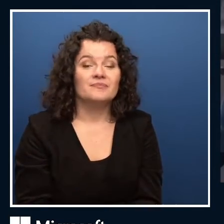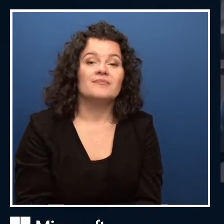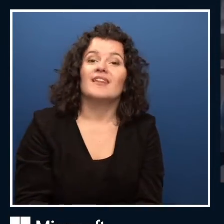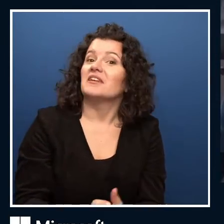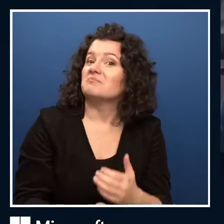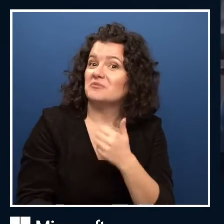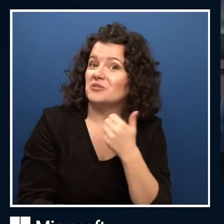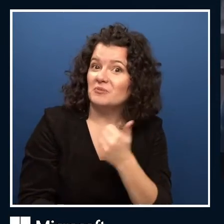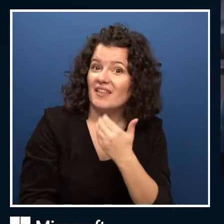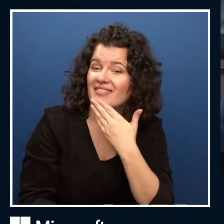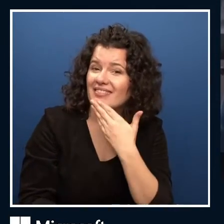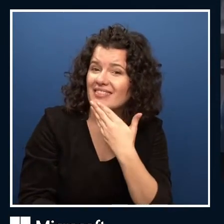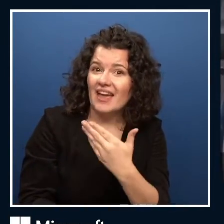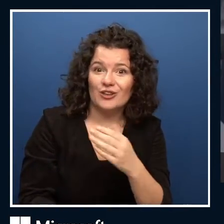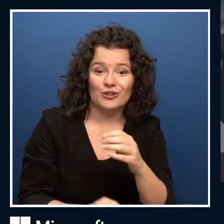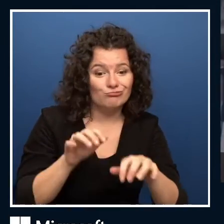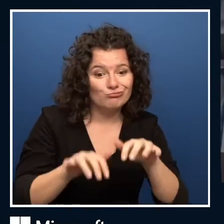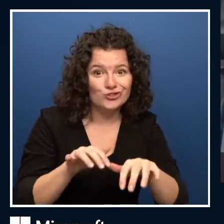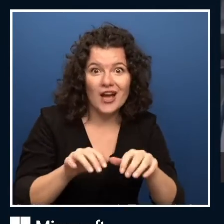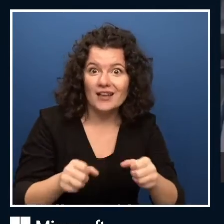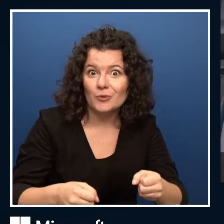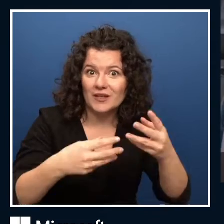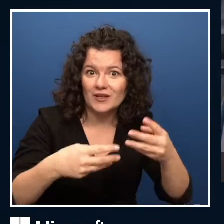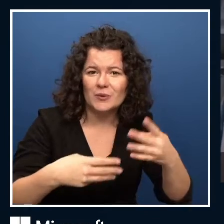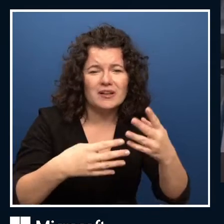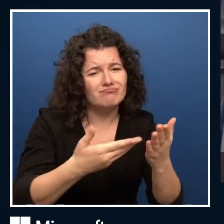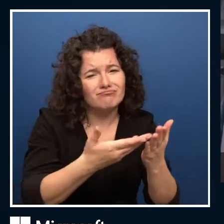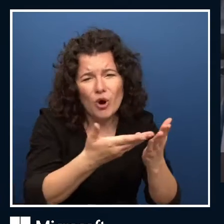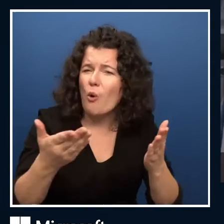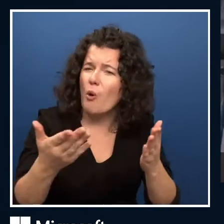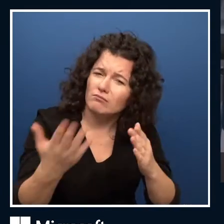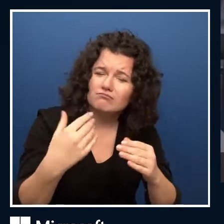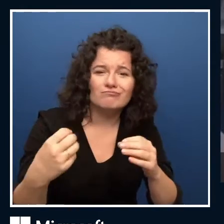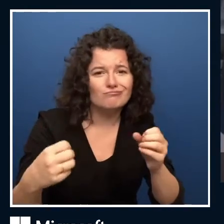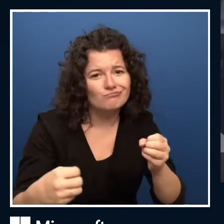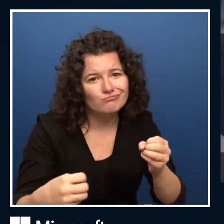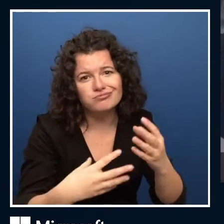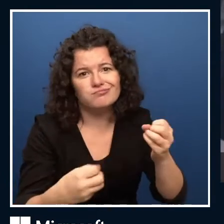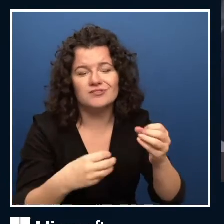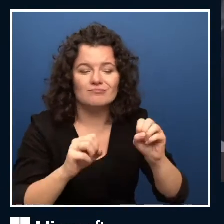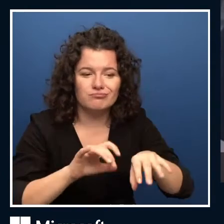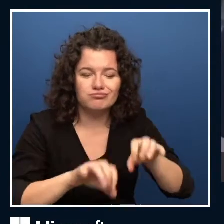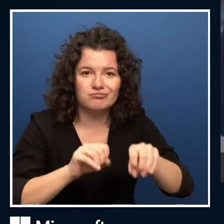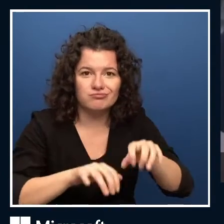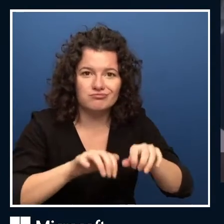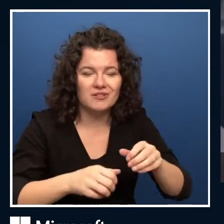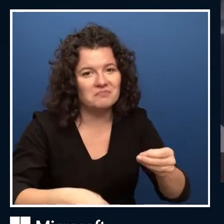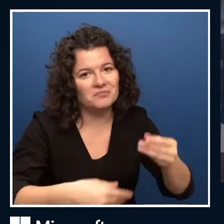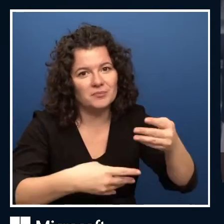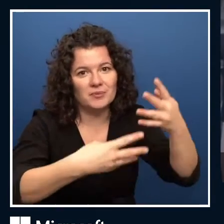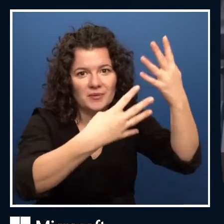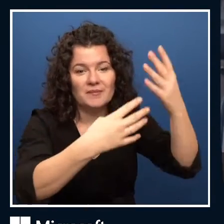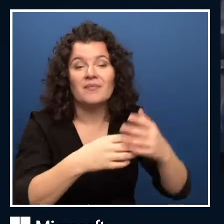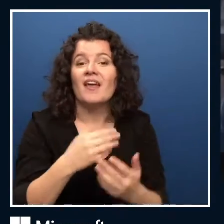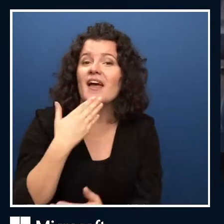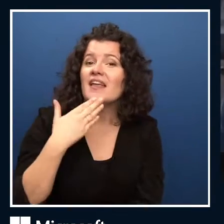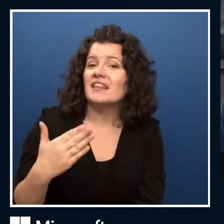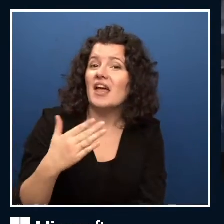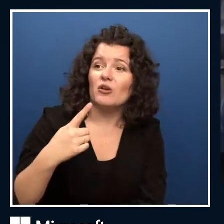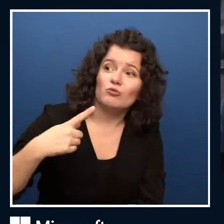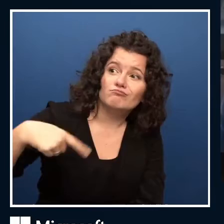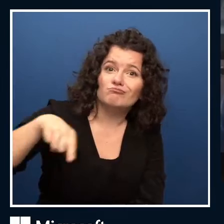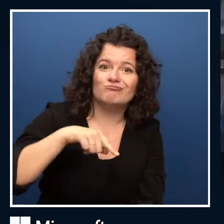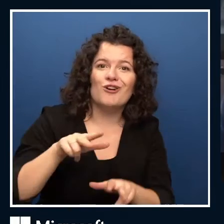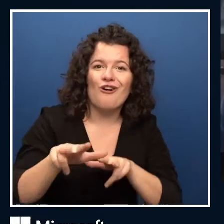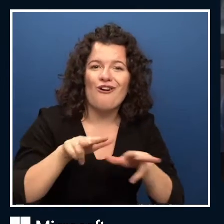Keep in touch with us. Say thank you to Dmitry. He's put all of this together, as well as our amazing producer behind the scenes, Hank, who